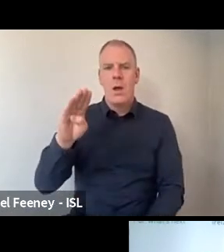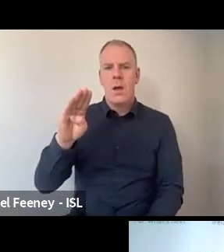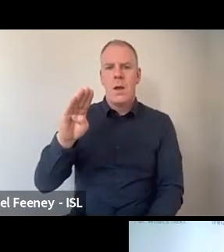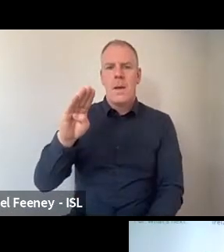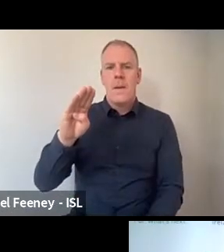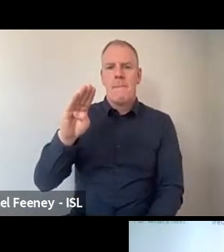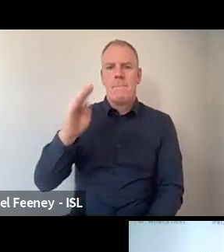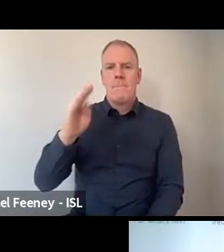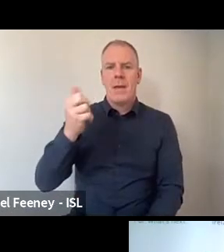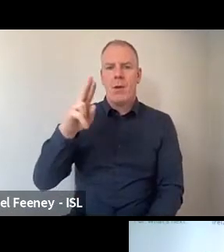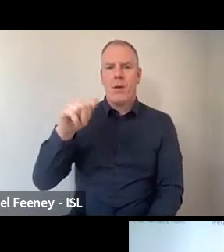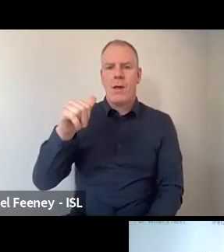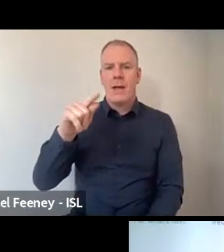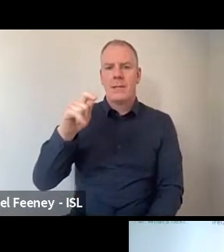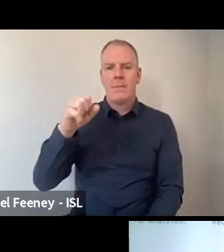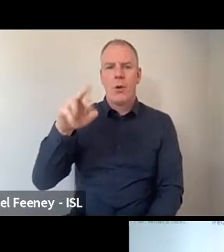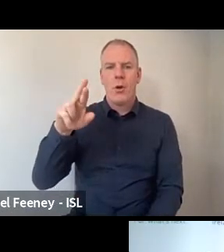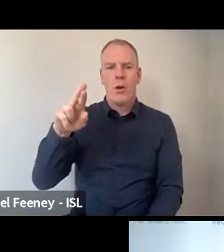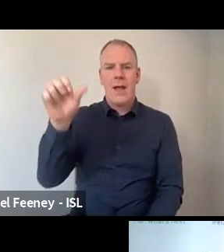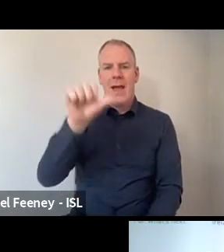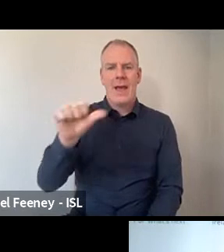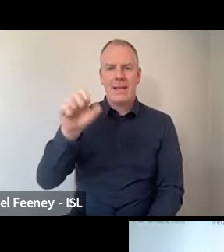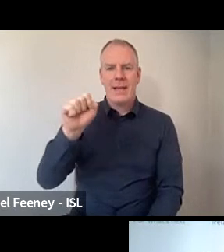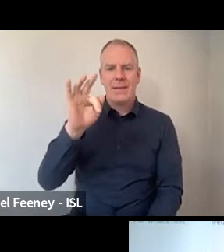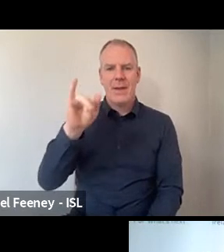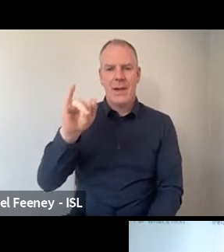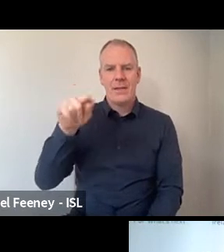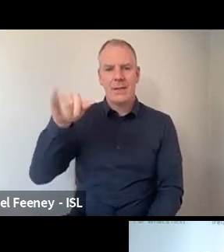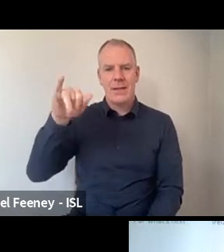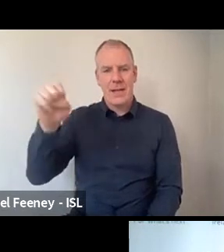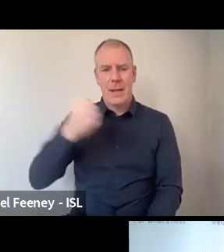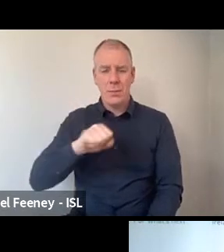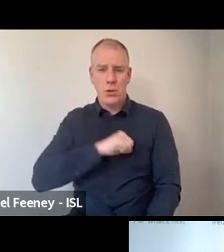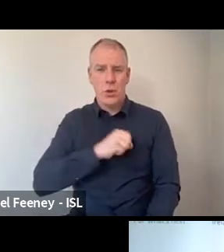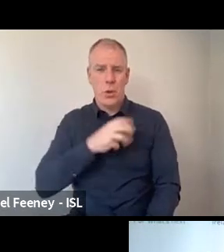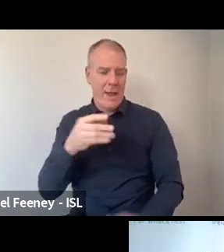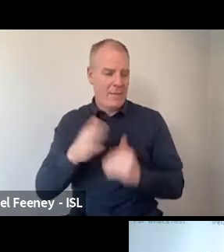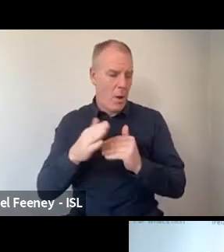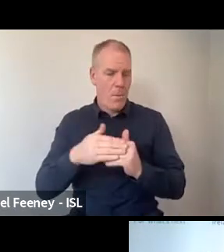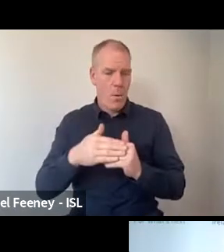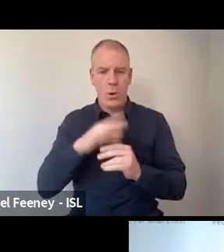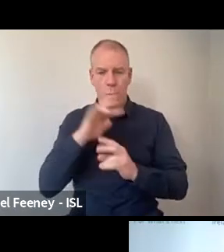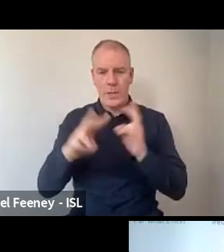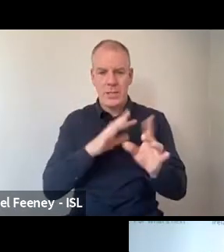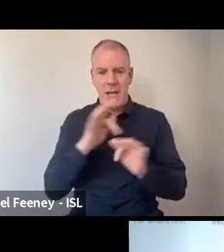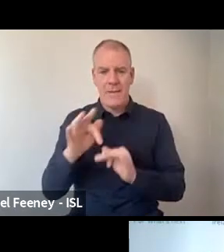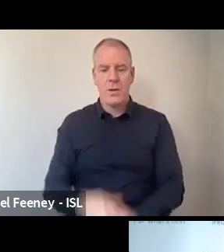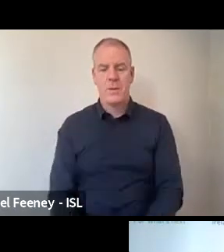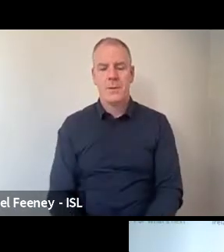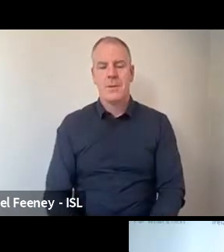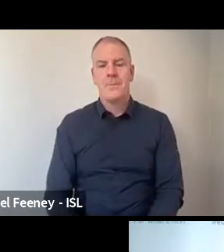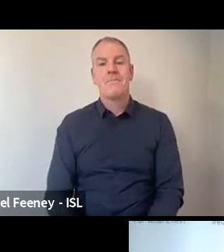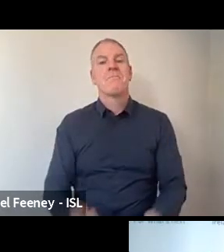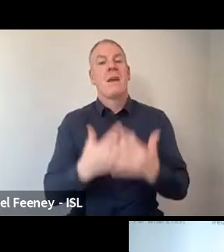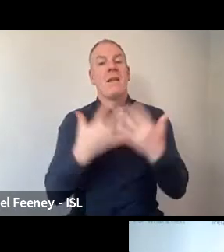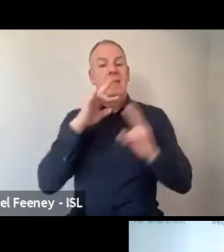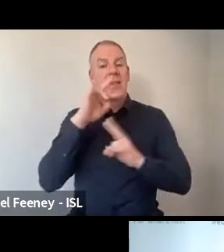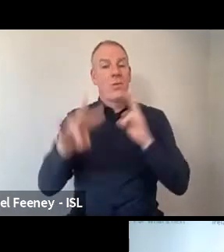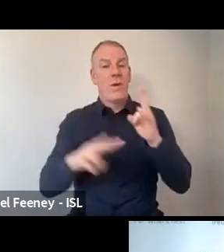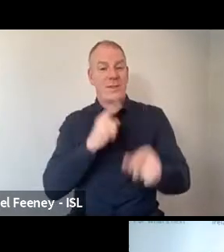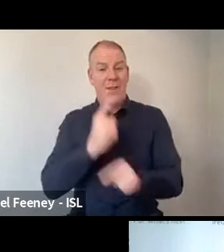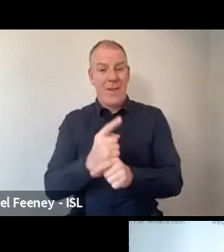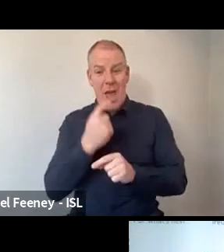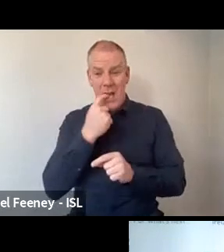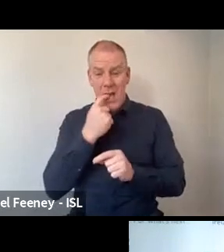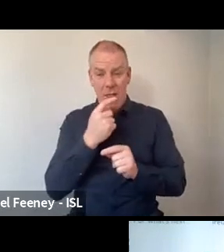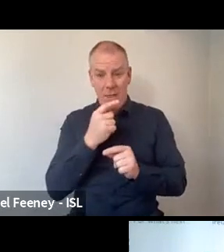sfi.ie, because I'm sure there'll be more as you absorb the information. Eric, I think a lot of these questions are